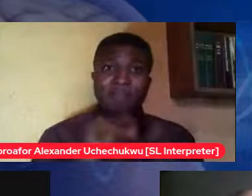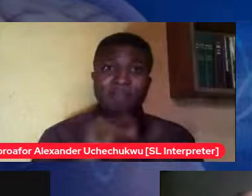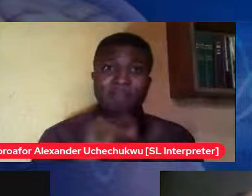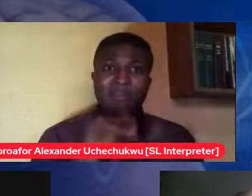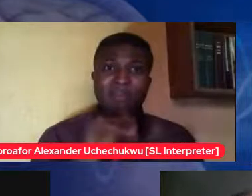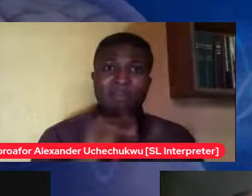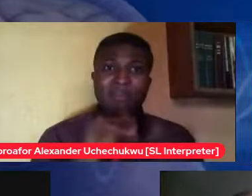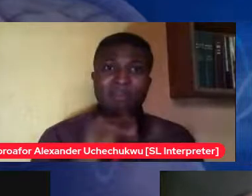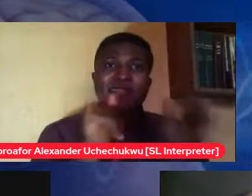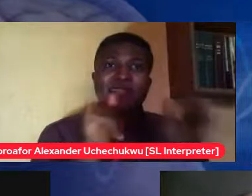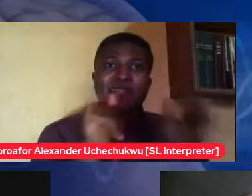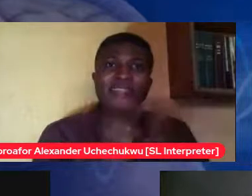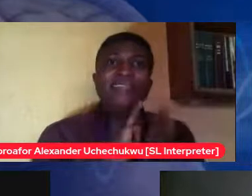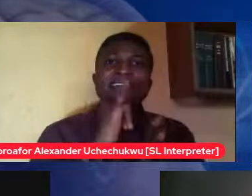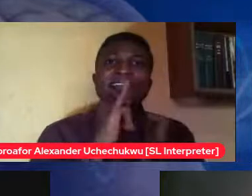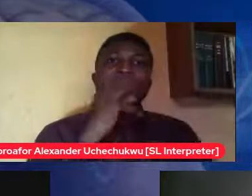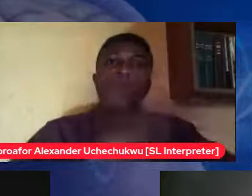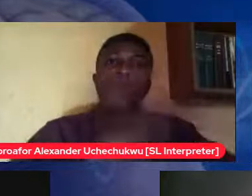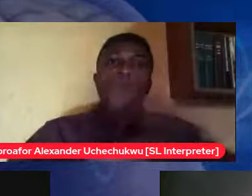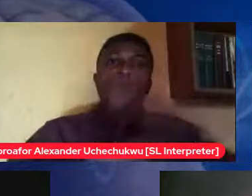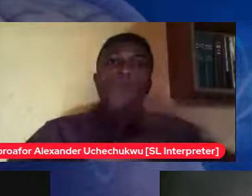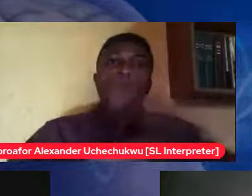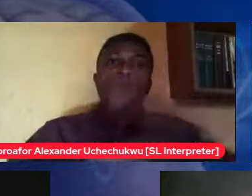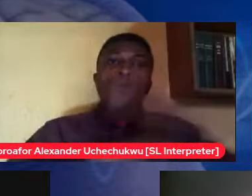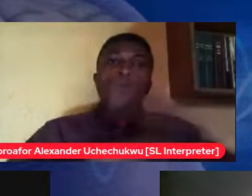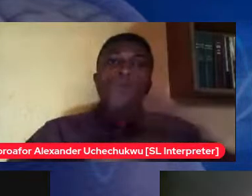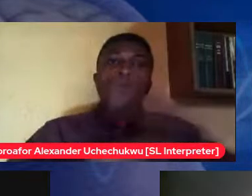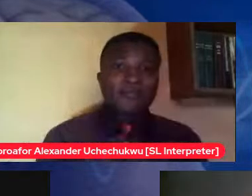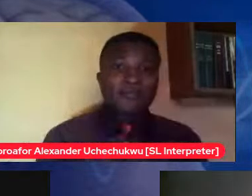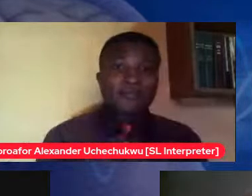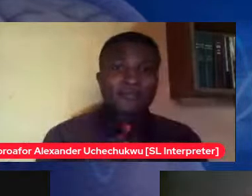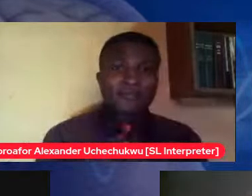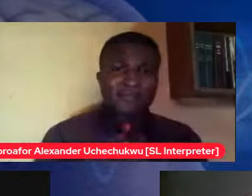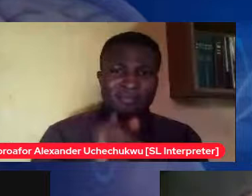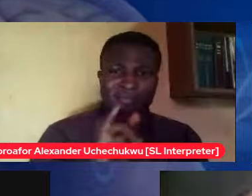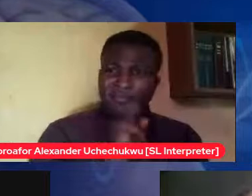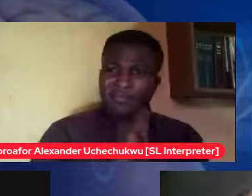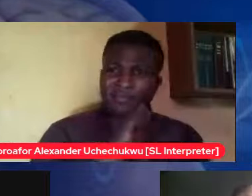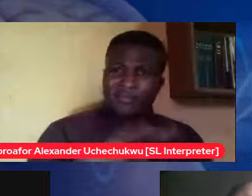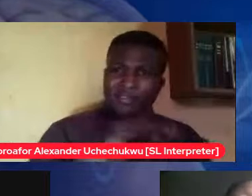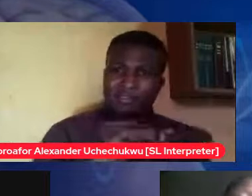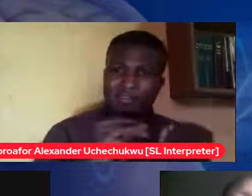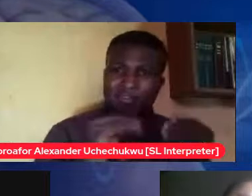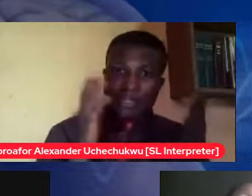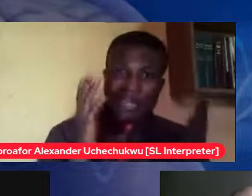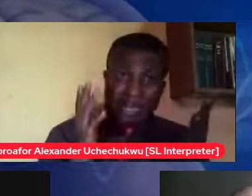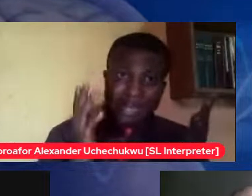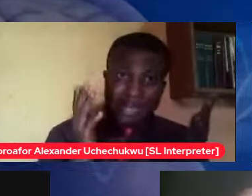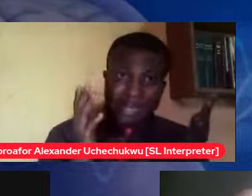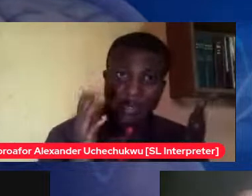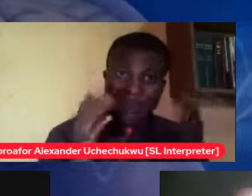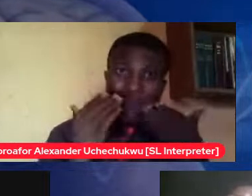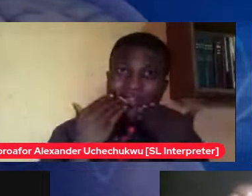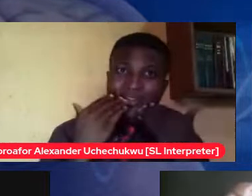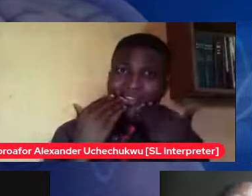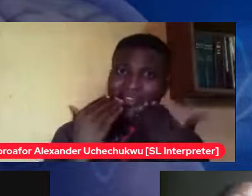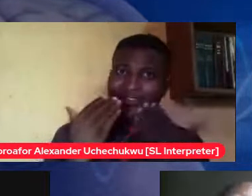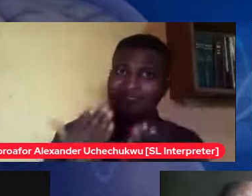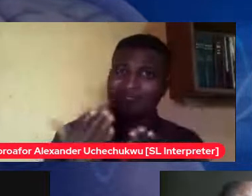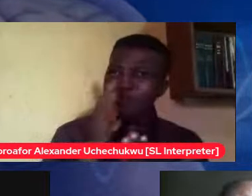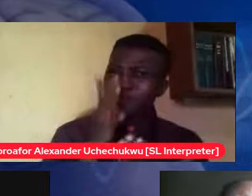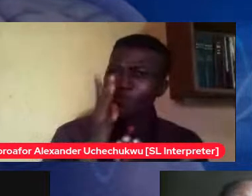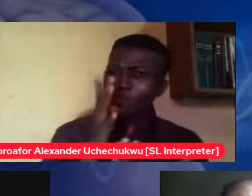coming so i didn't even honestly i didn't even get upset i just said ah thank you very much ma i've heard you ma and i walked away and i